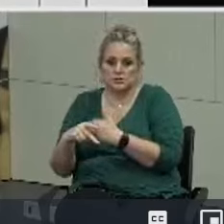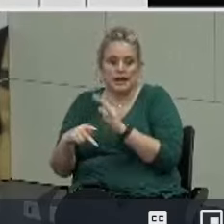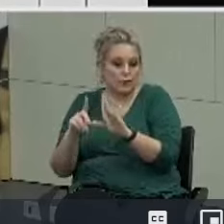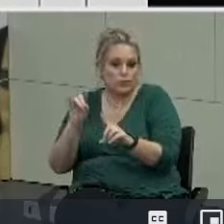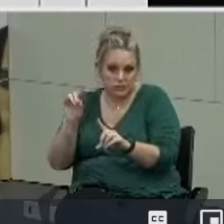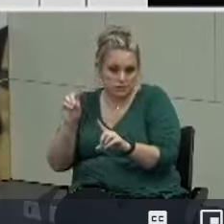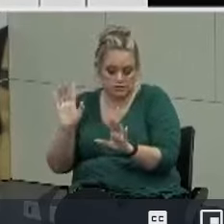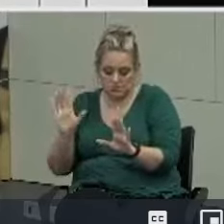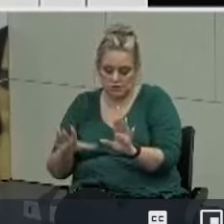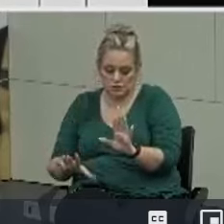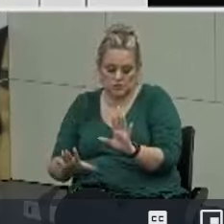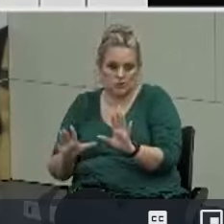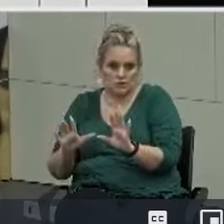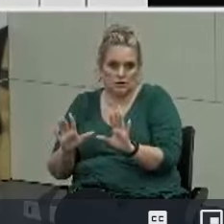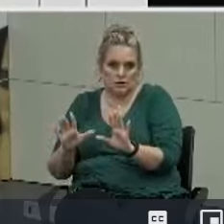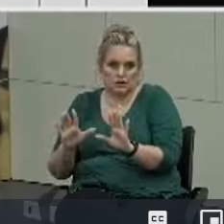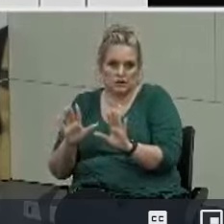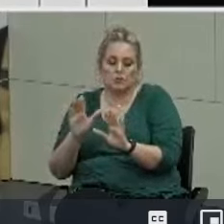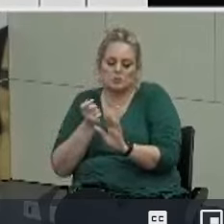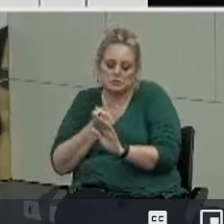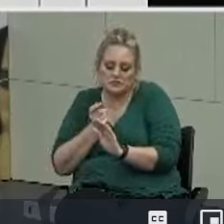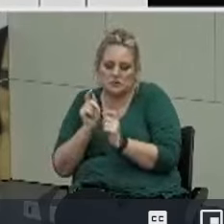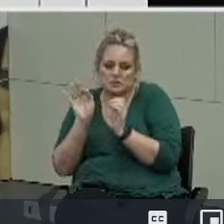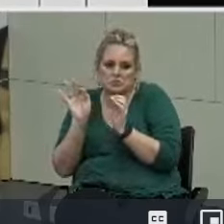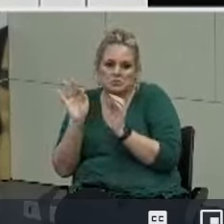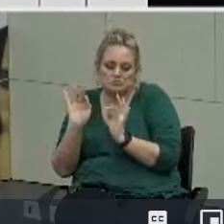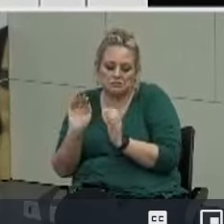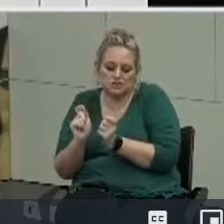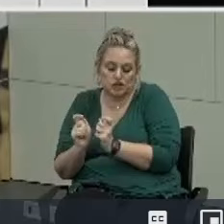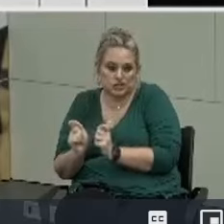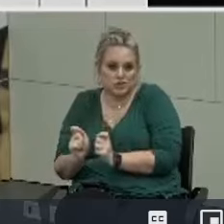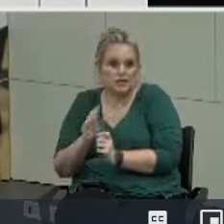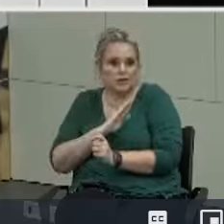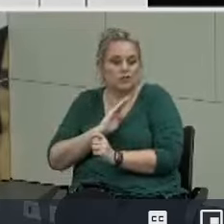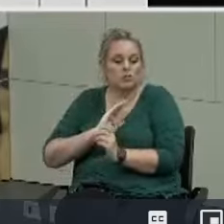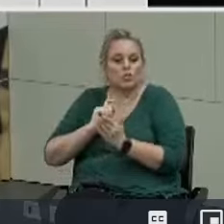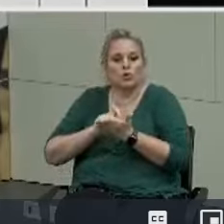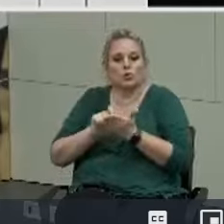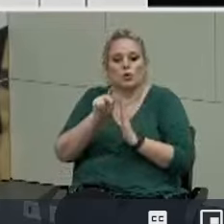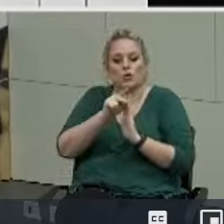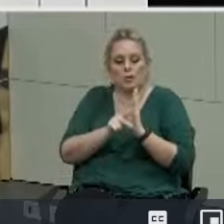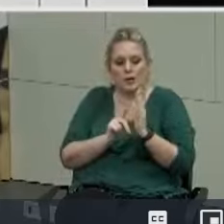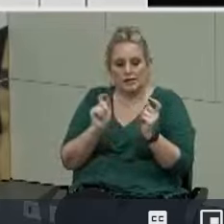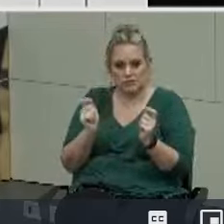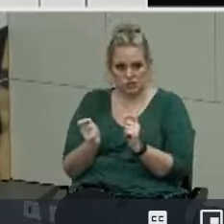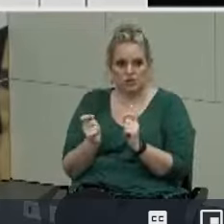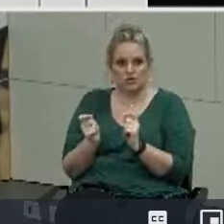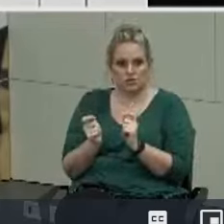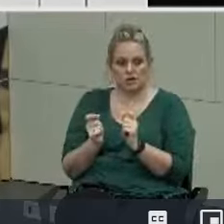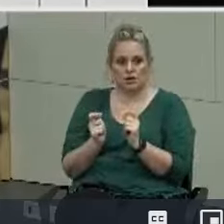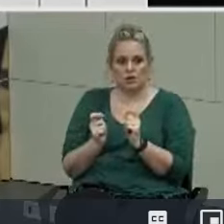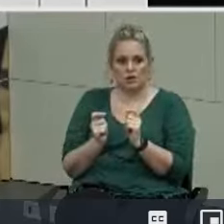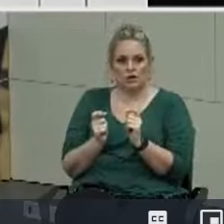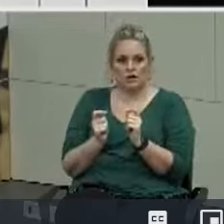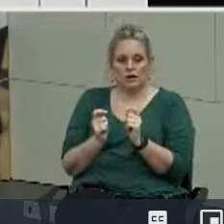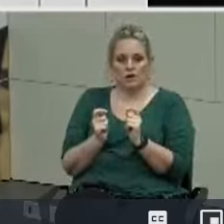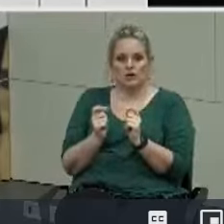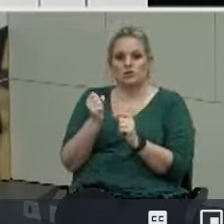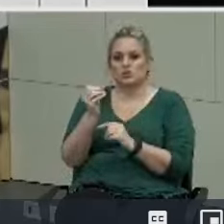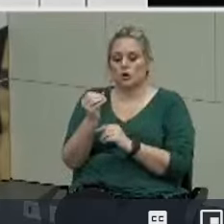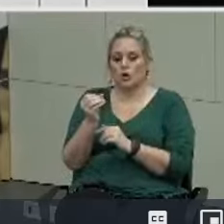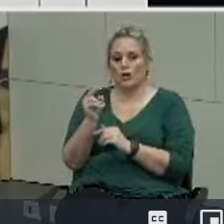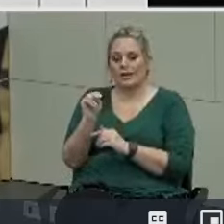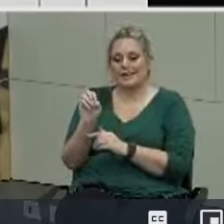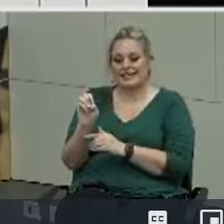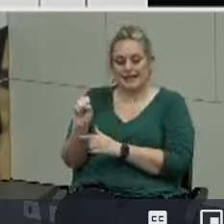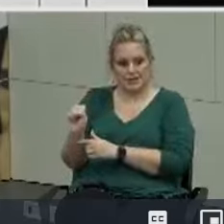we did uh with minor changes and the board wrote a policy change so that nes